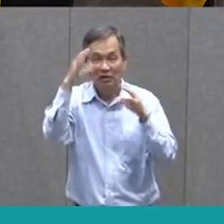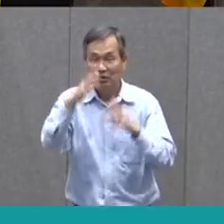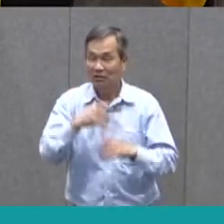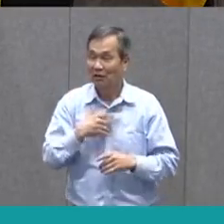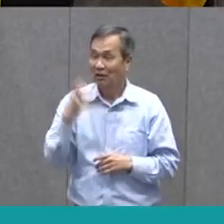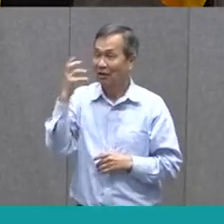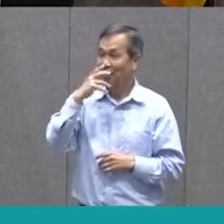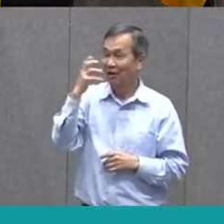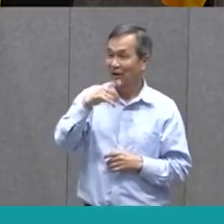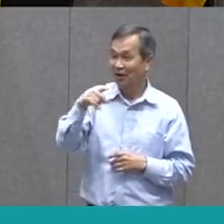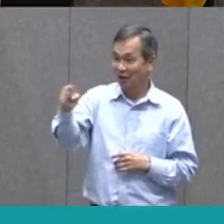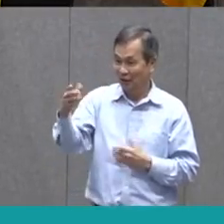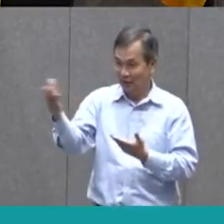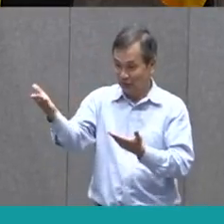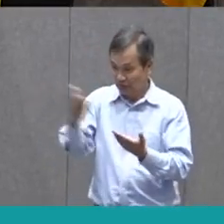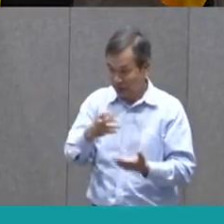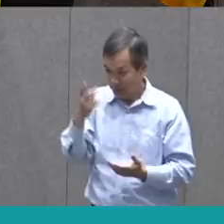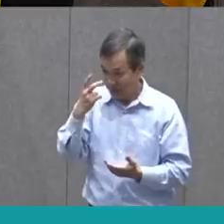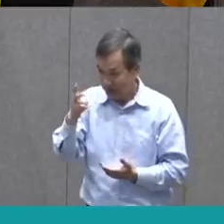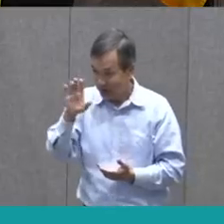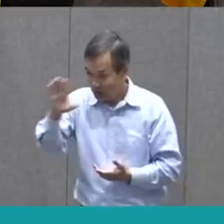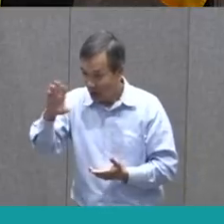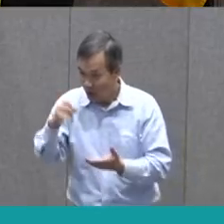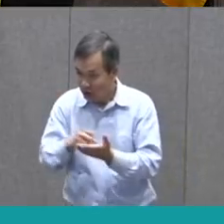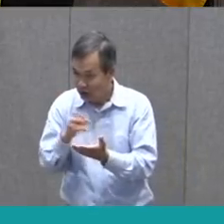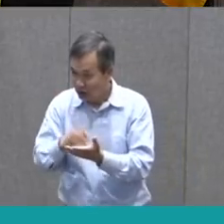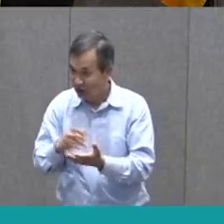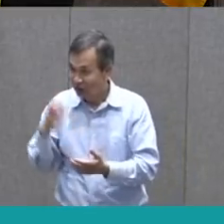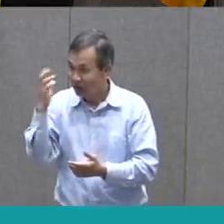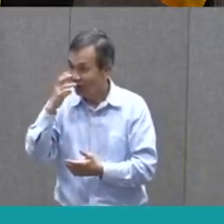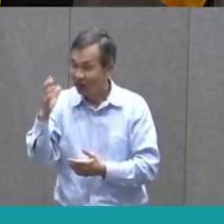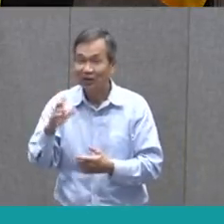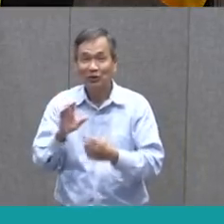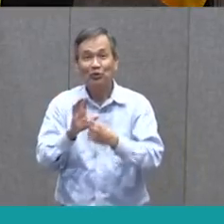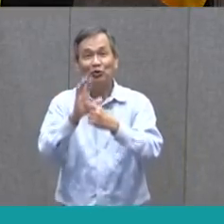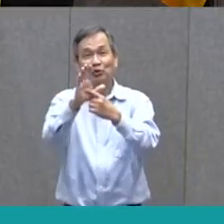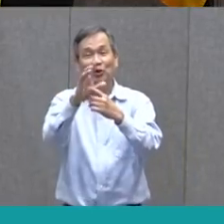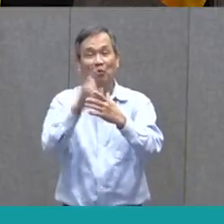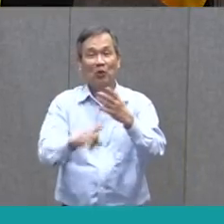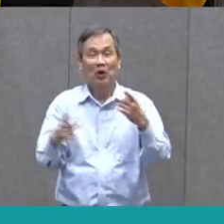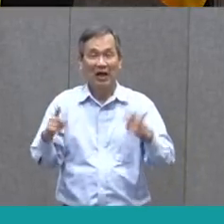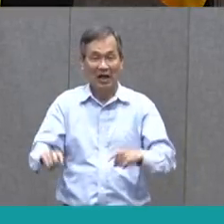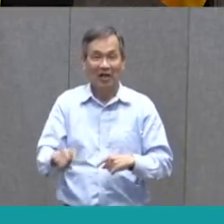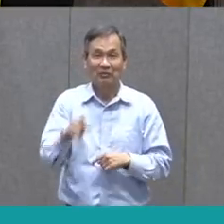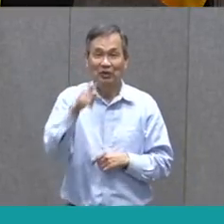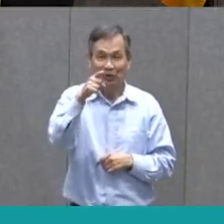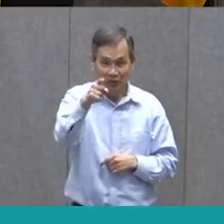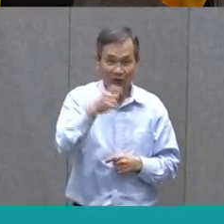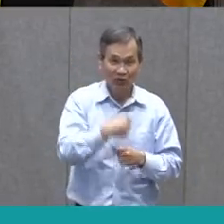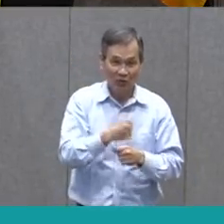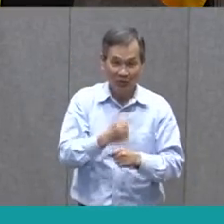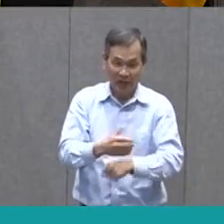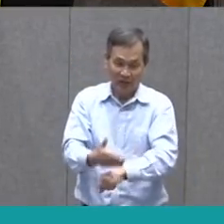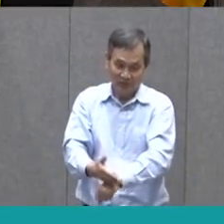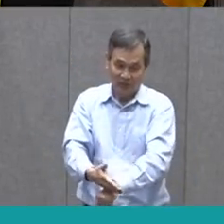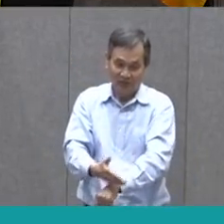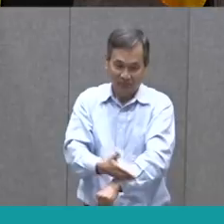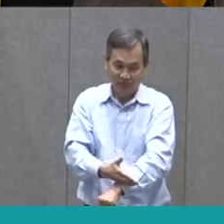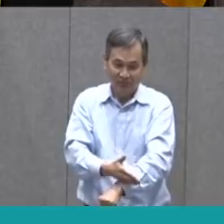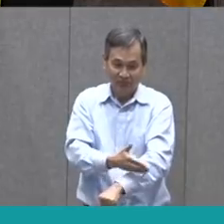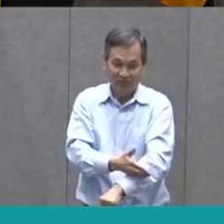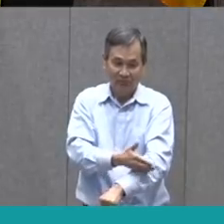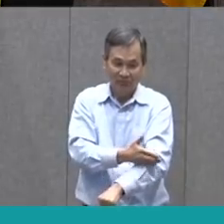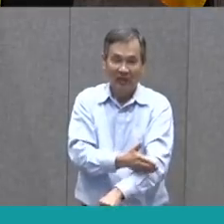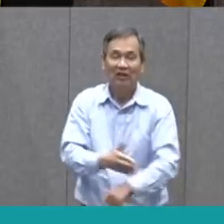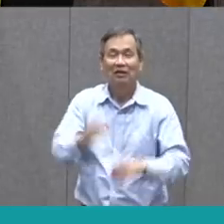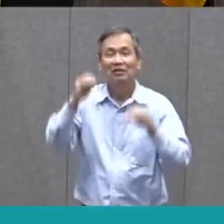to have you bring in your writing journals and show them what you've done. Because you're going to make progress. And your teachers are